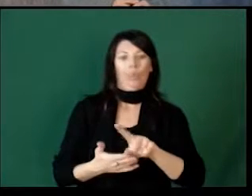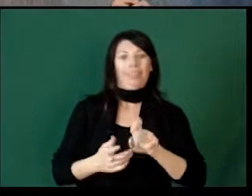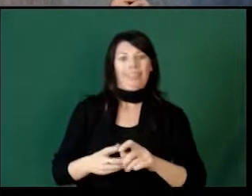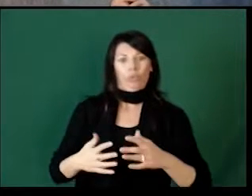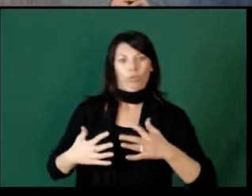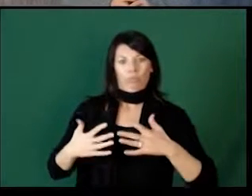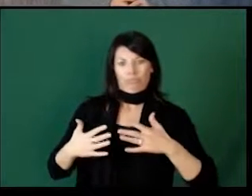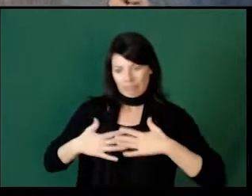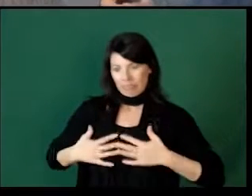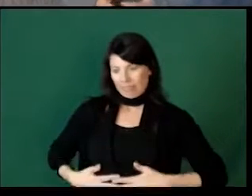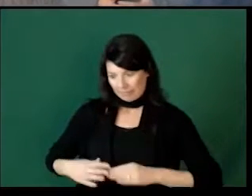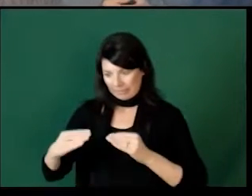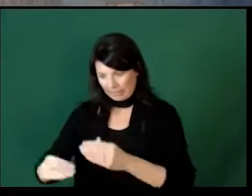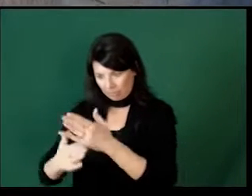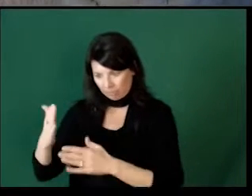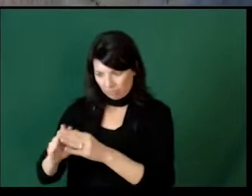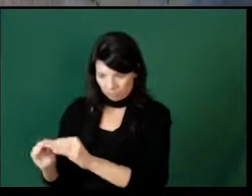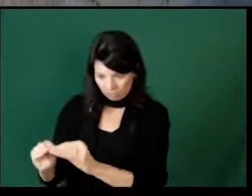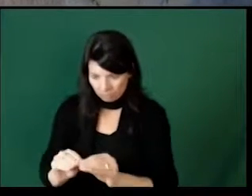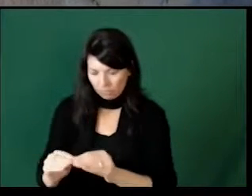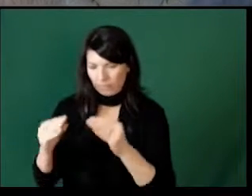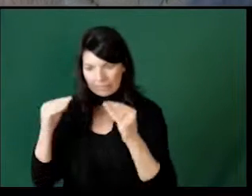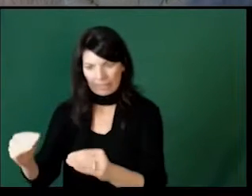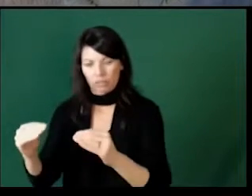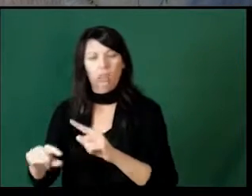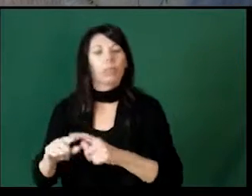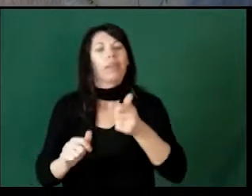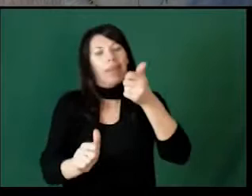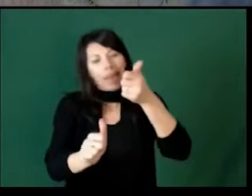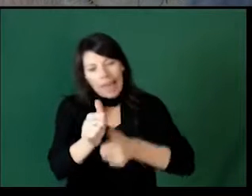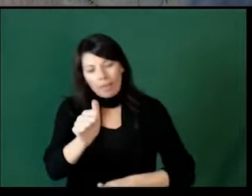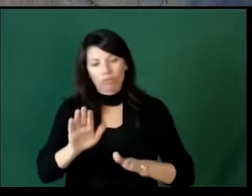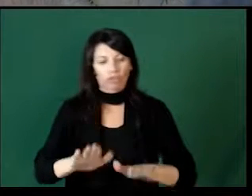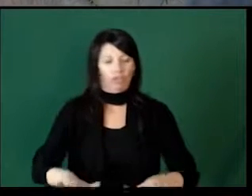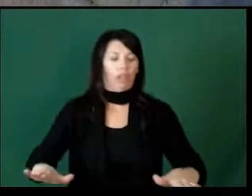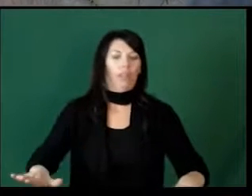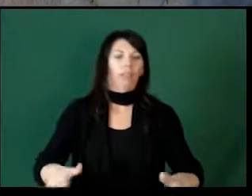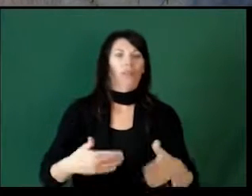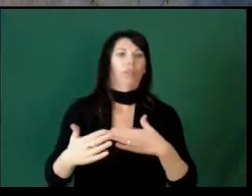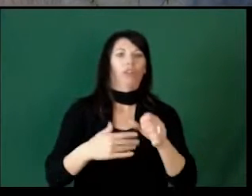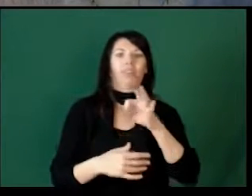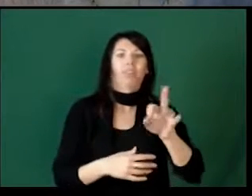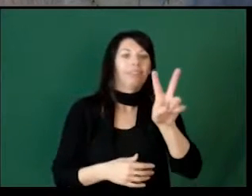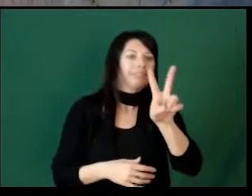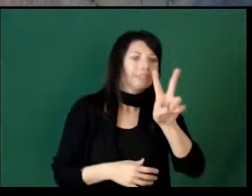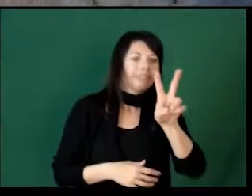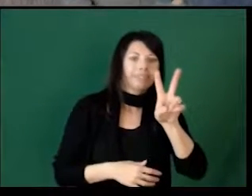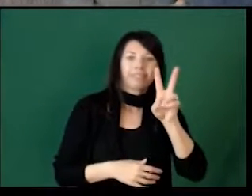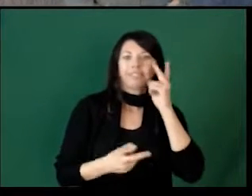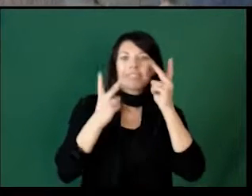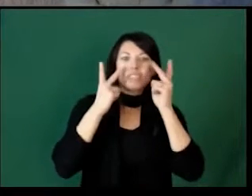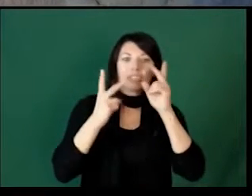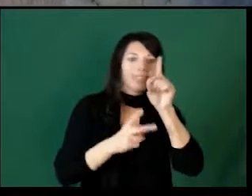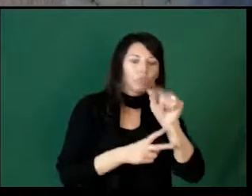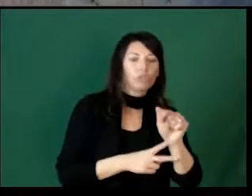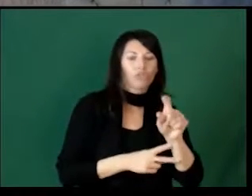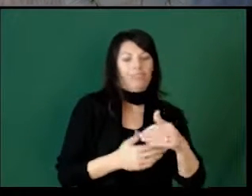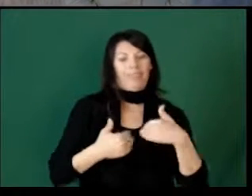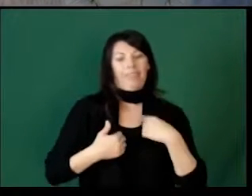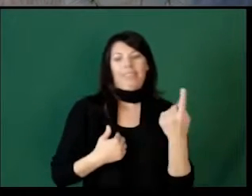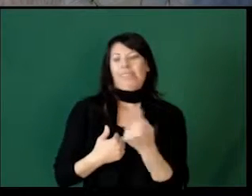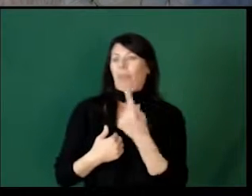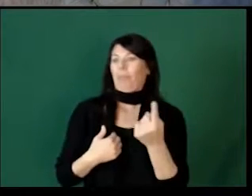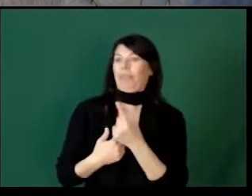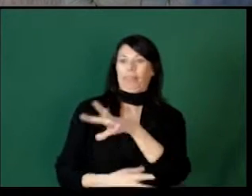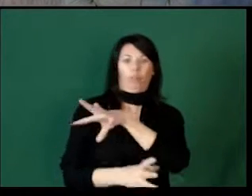mean that you need to physically teach them how to do it. But every child, regardless of a vision disability or not,